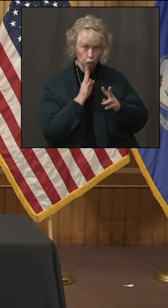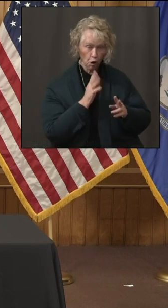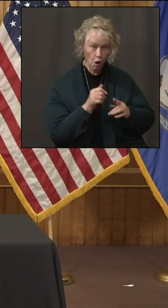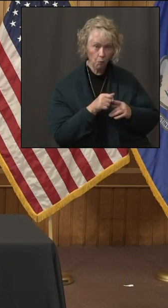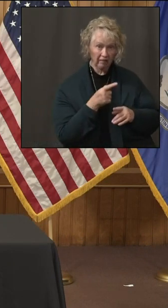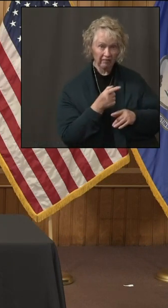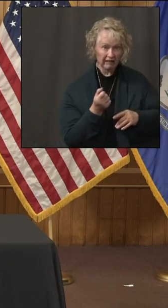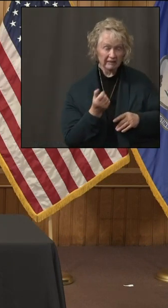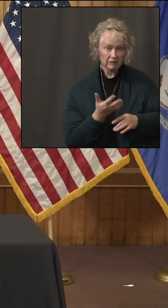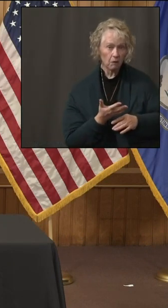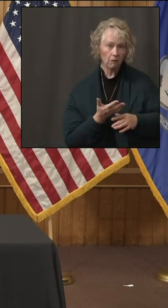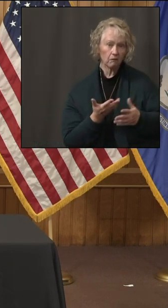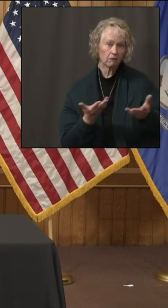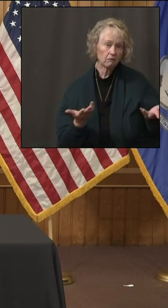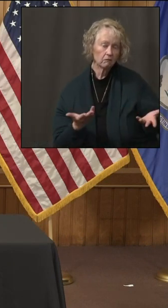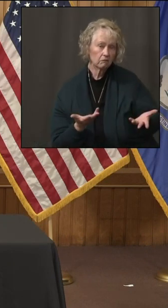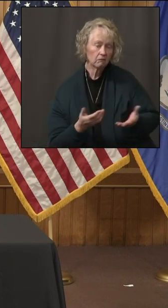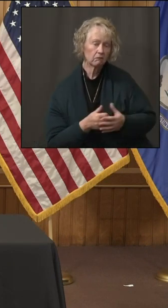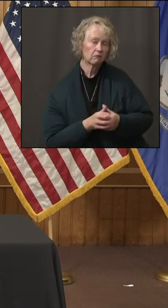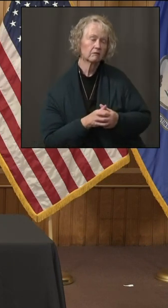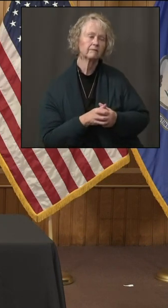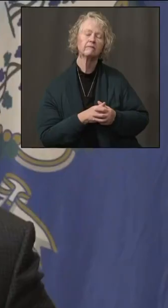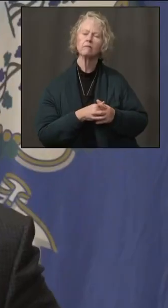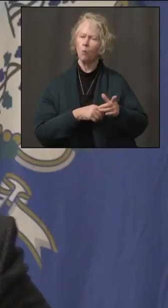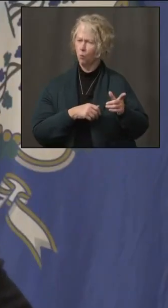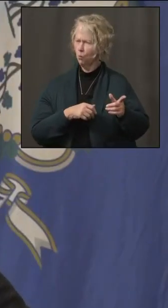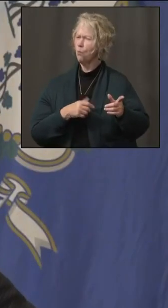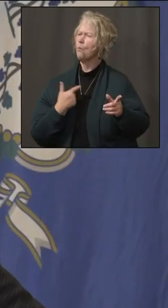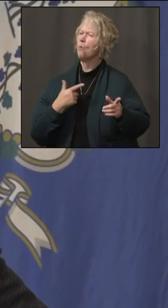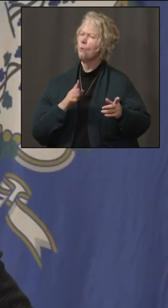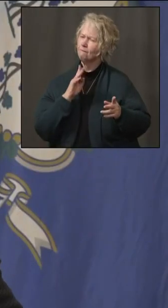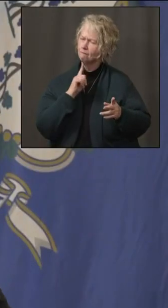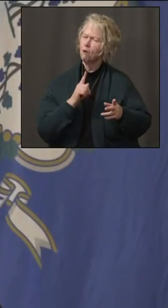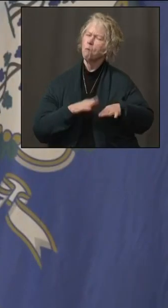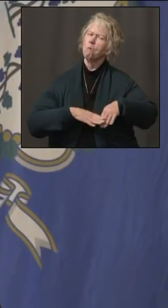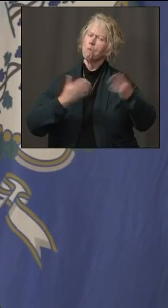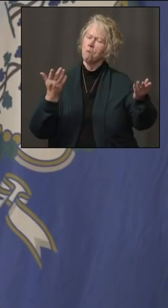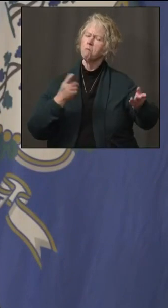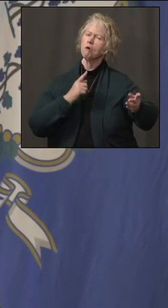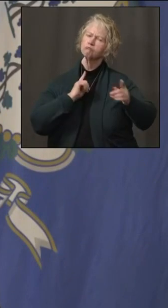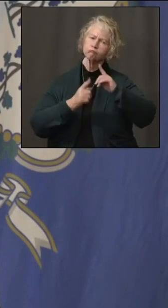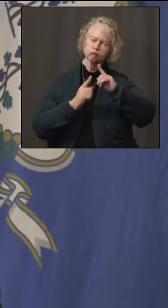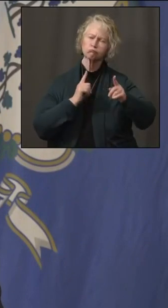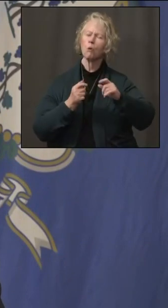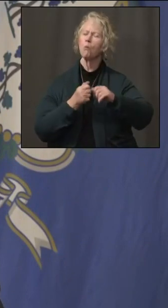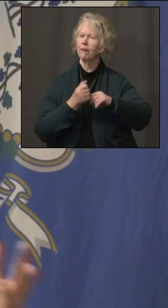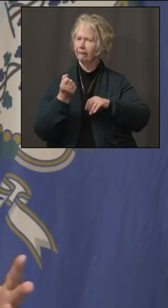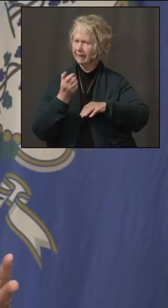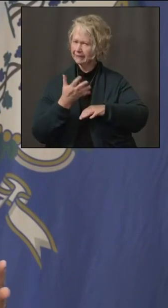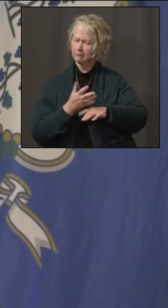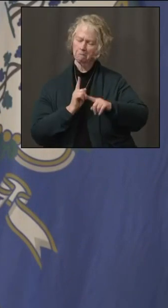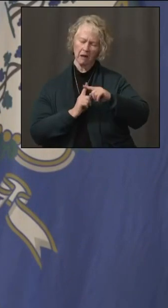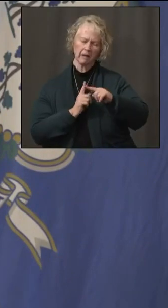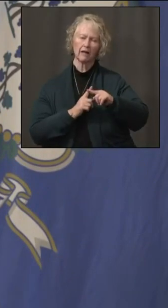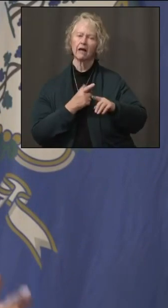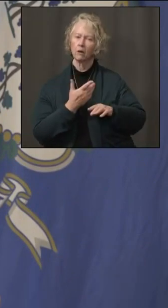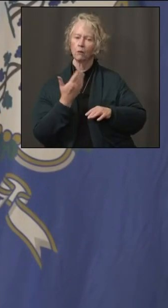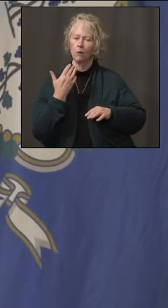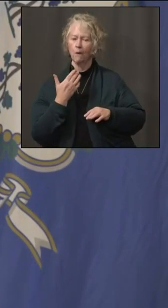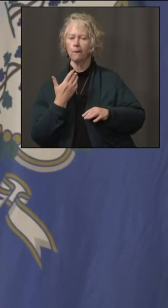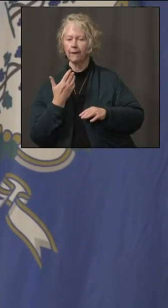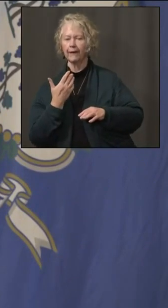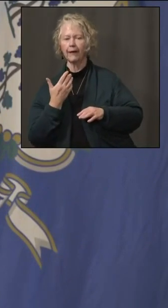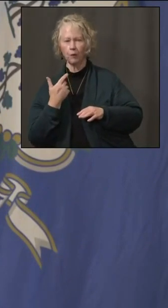had with them and what were the results of that? We're having very positive conversations. As they know, our 2.1